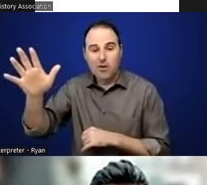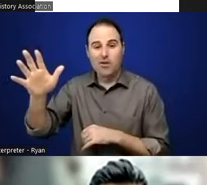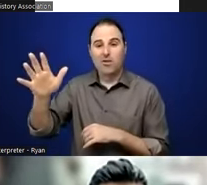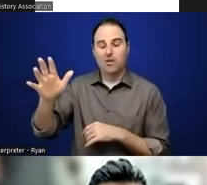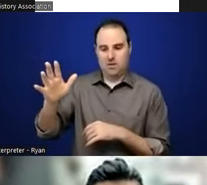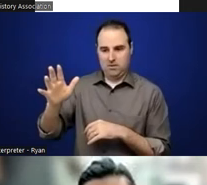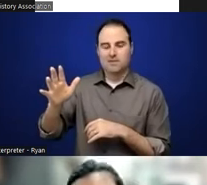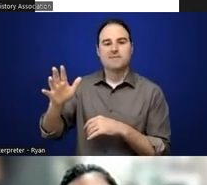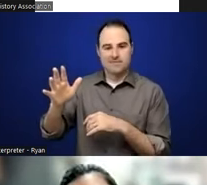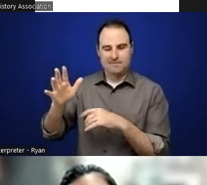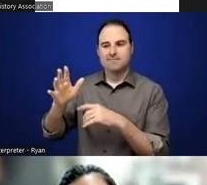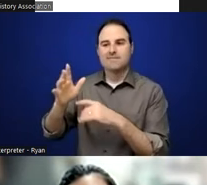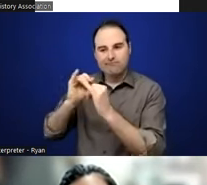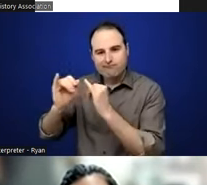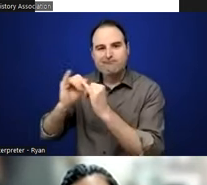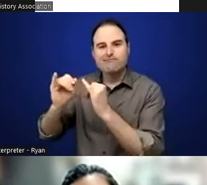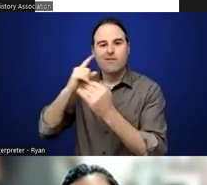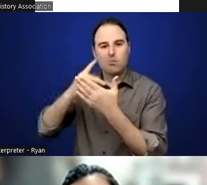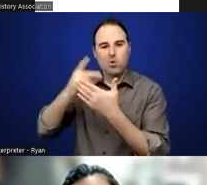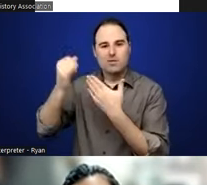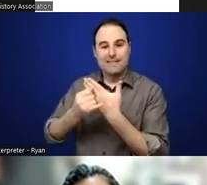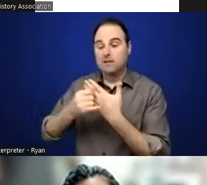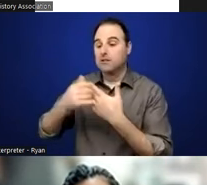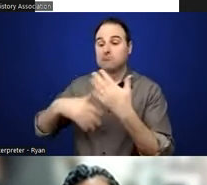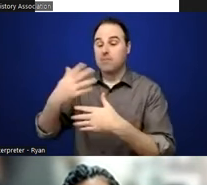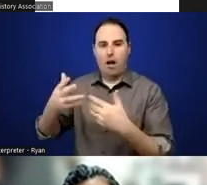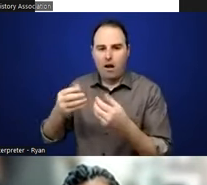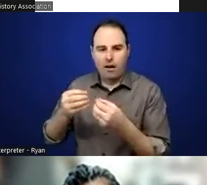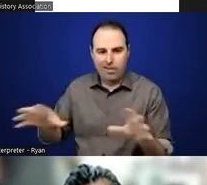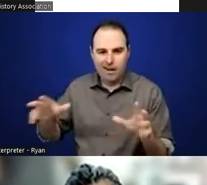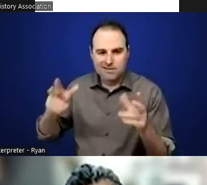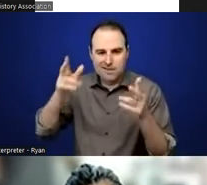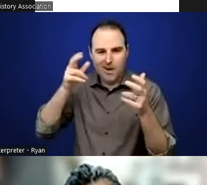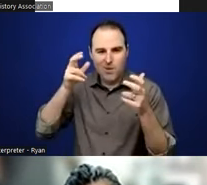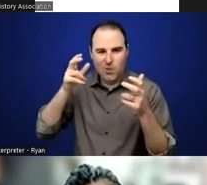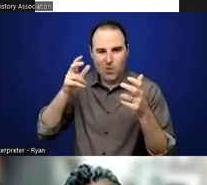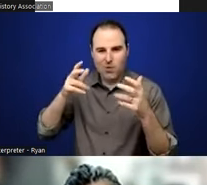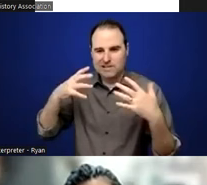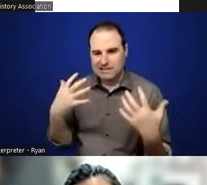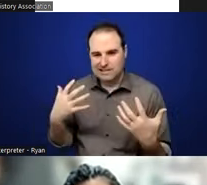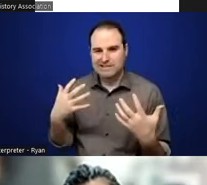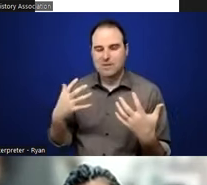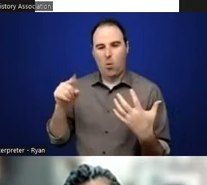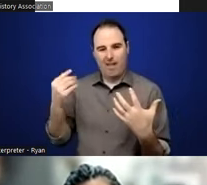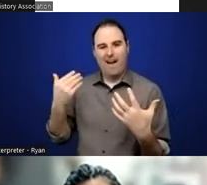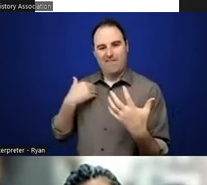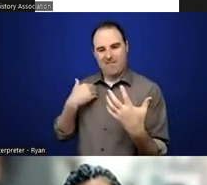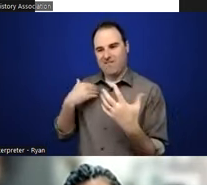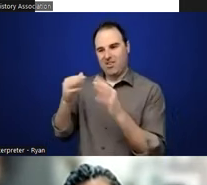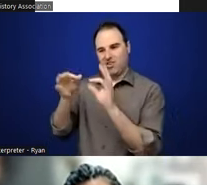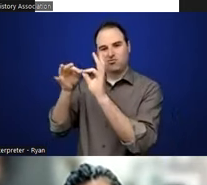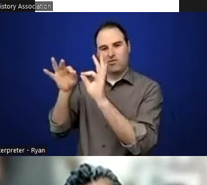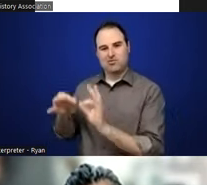lost the audio and was only able to retain the transcript. And she